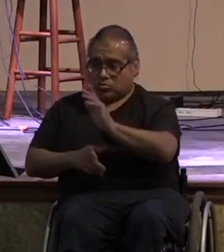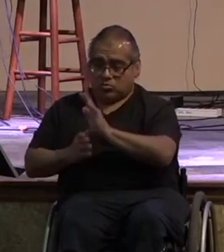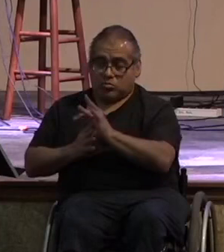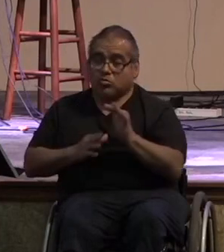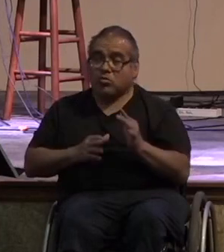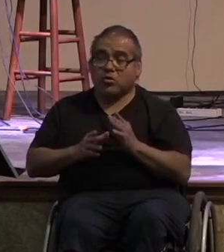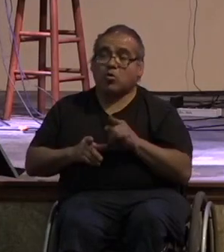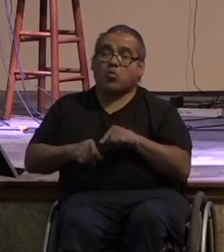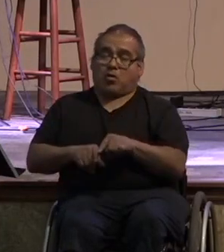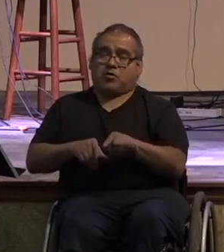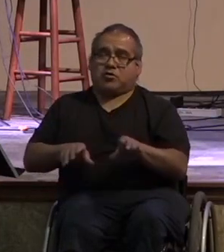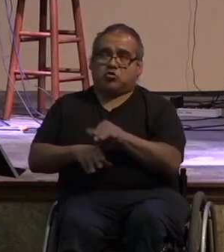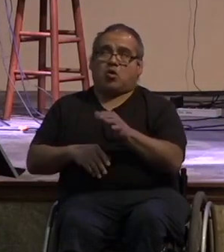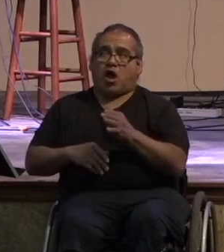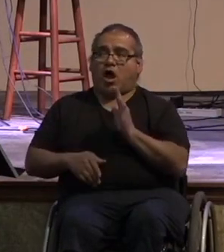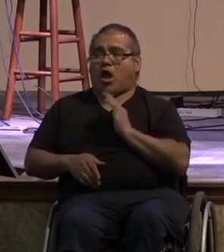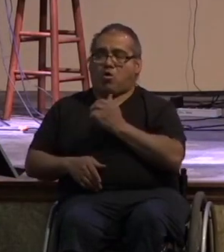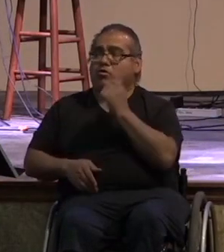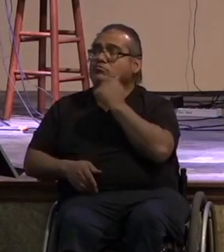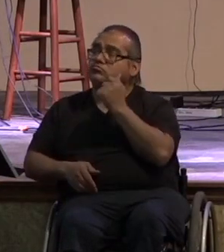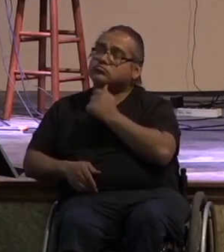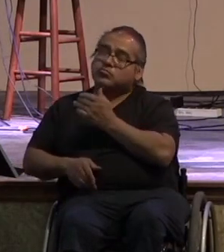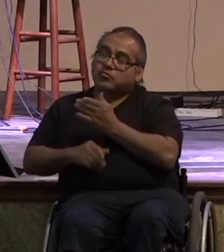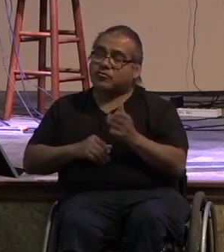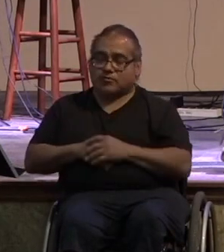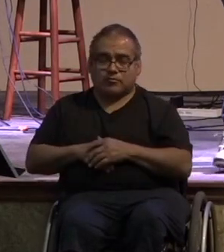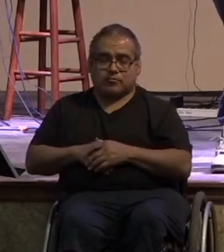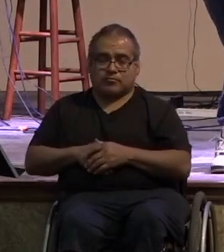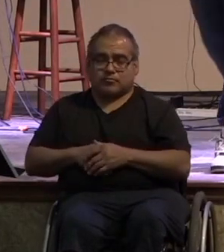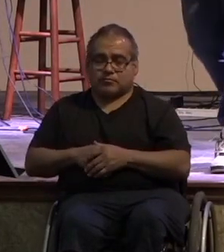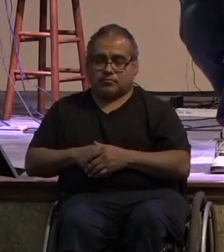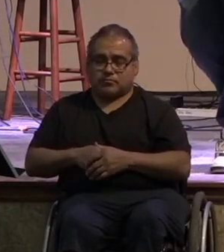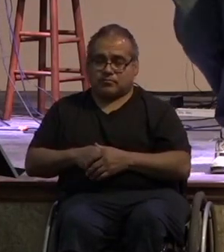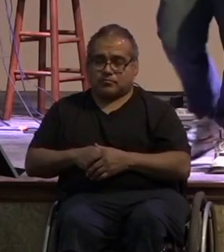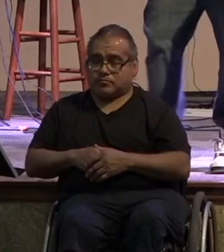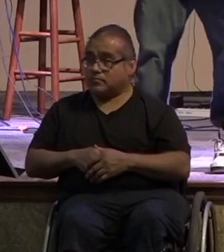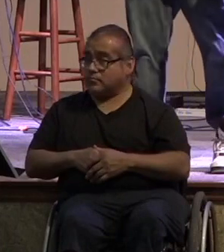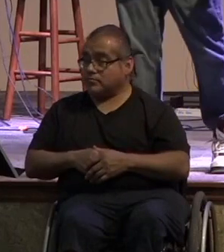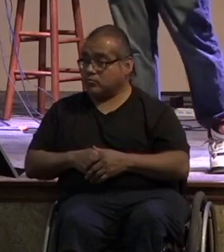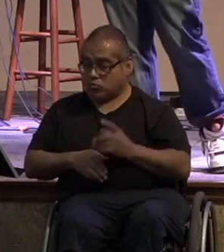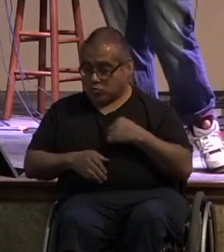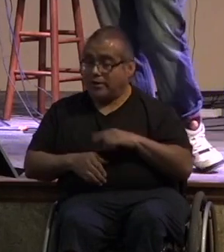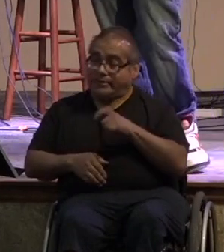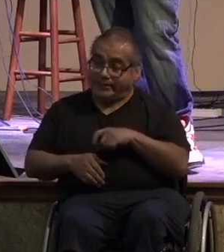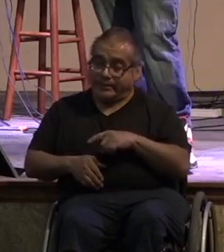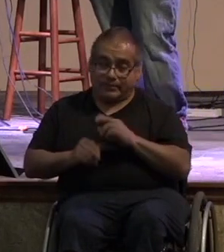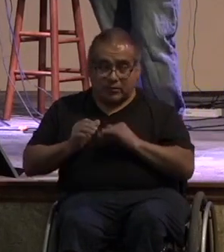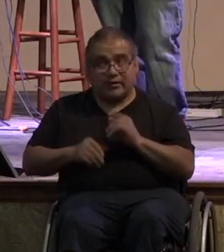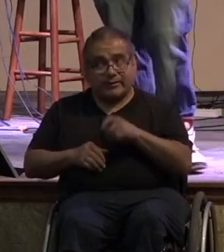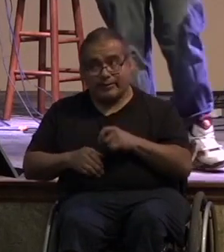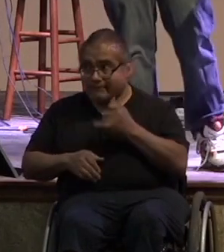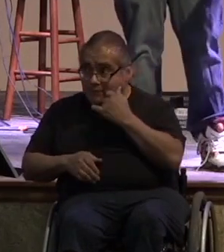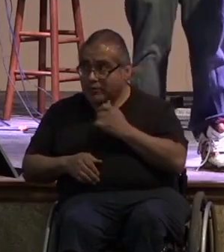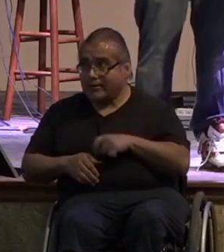so even in the mundane the things we think of is we have to do this because we need the building and we need the phone and we need a